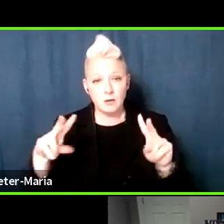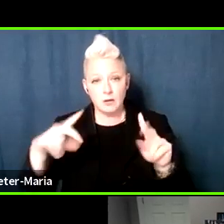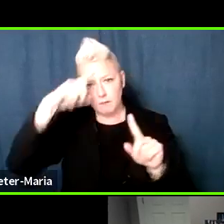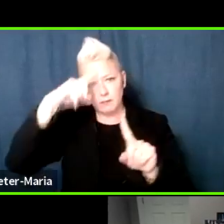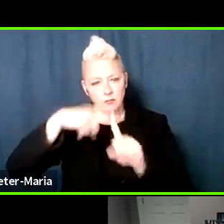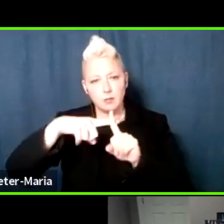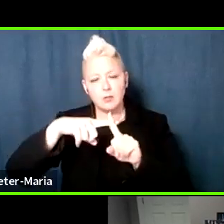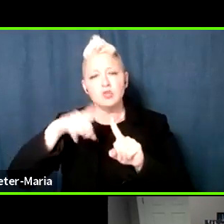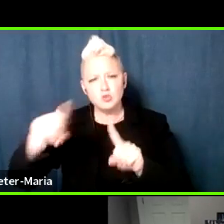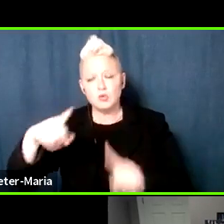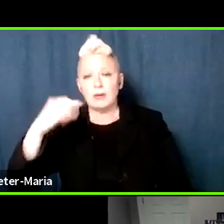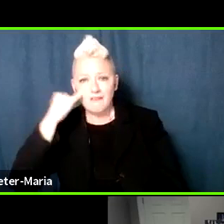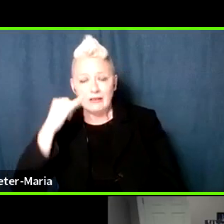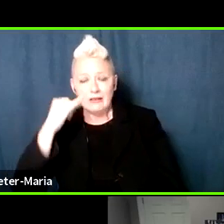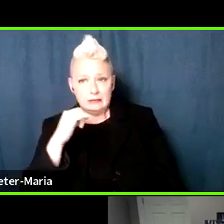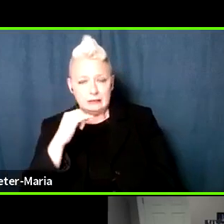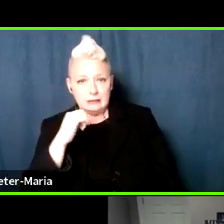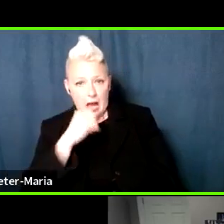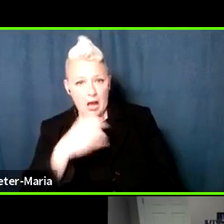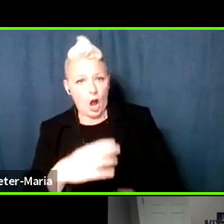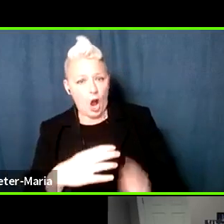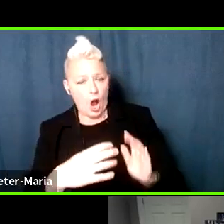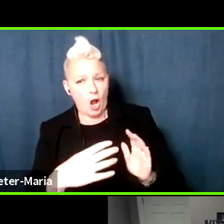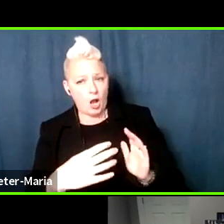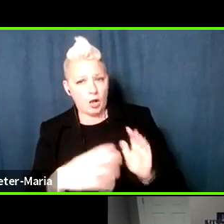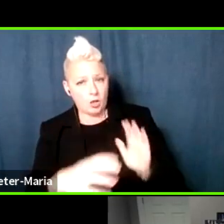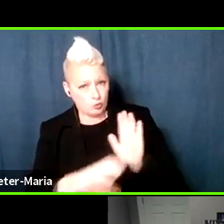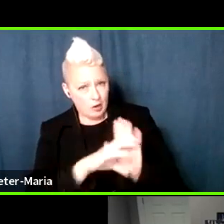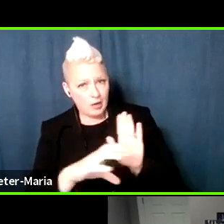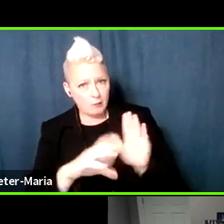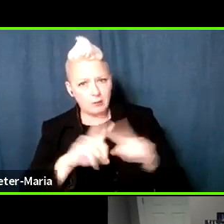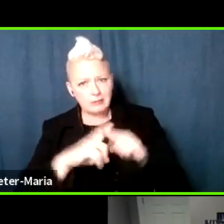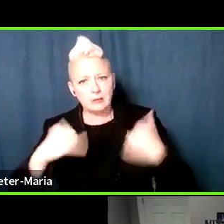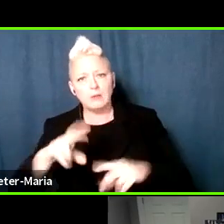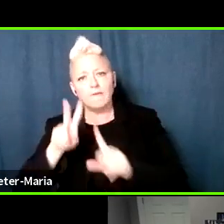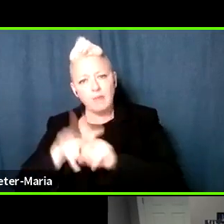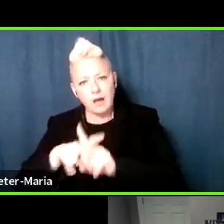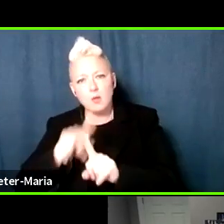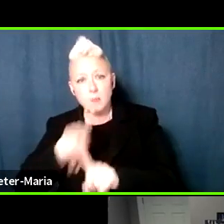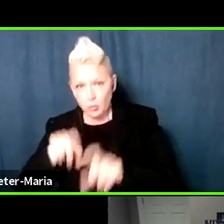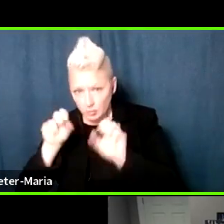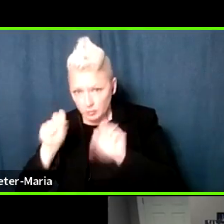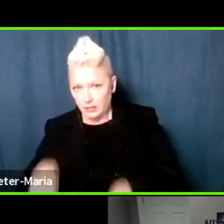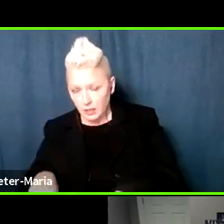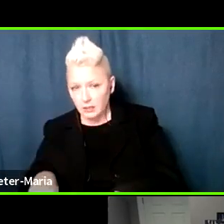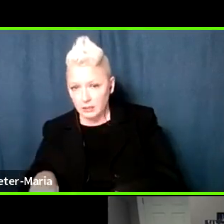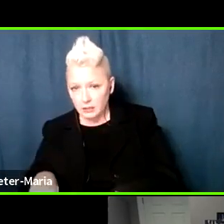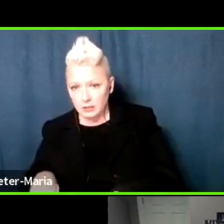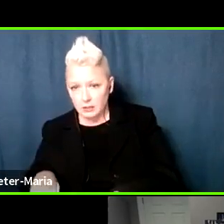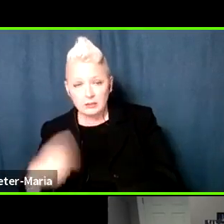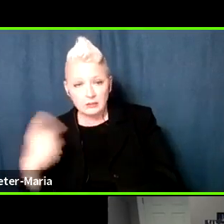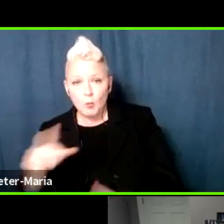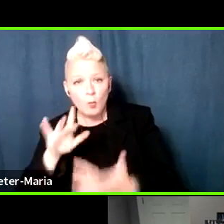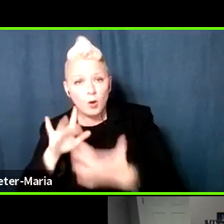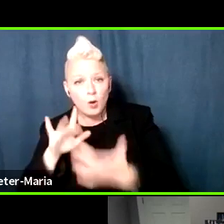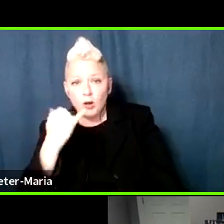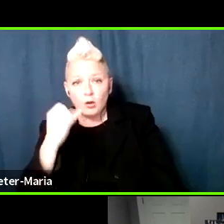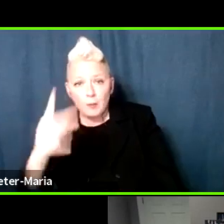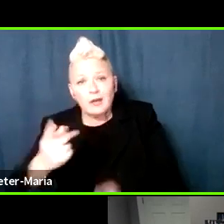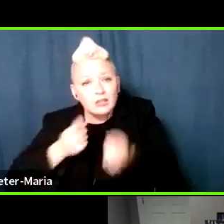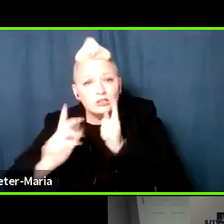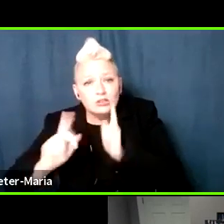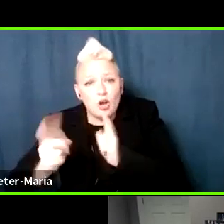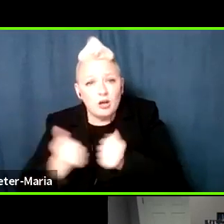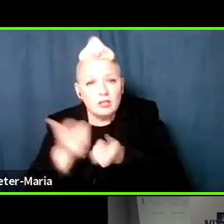if it's not a crime, you can at least file a report with your office, right, Mimi? And someone will get back to you and talk to you